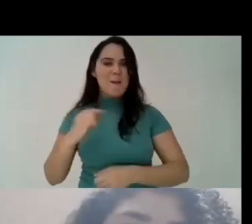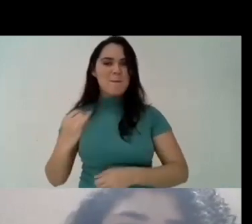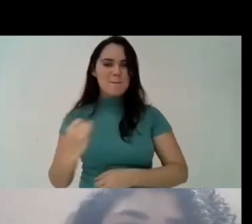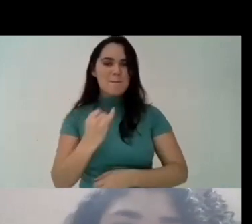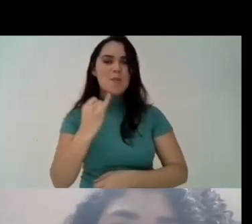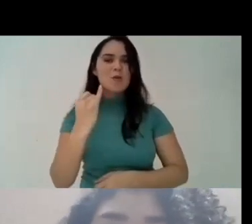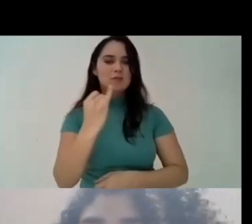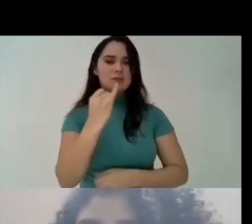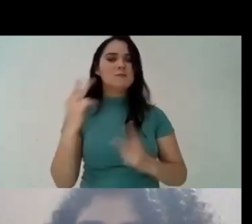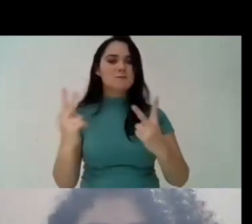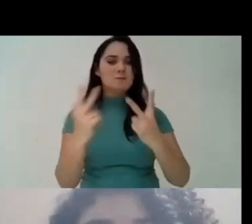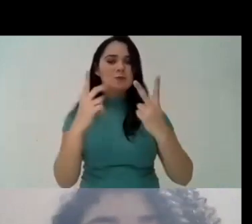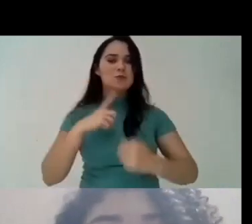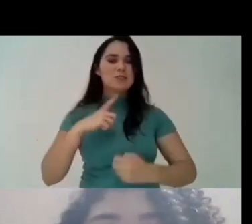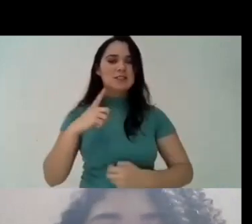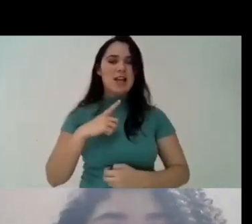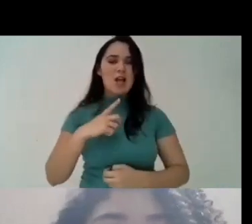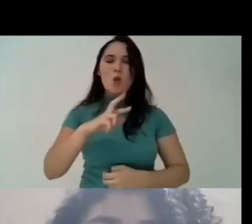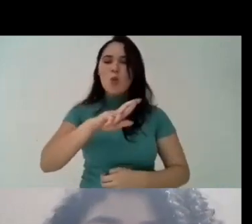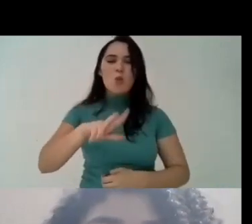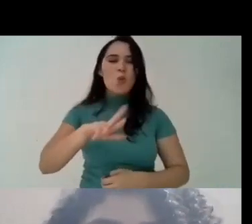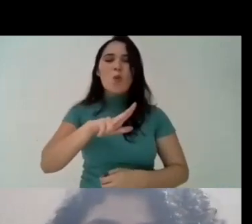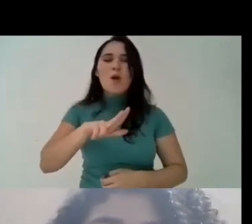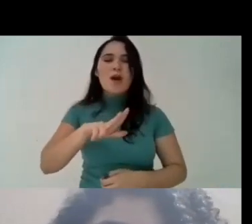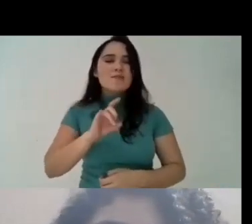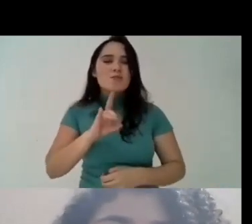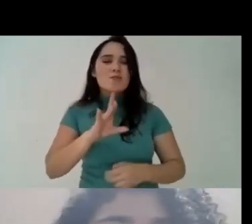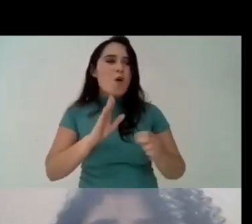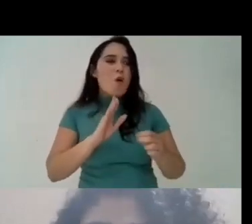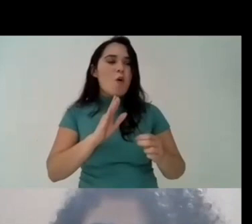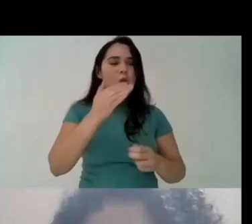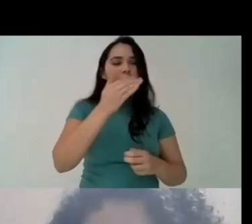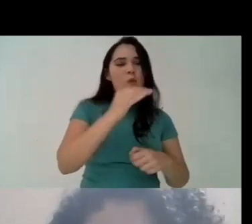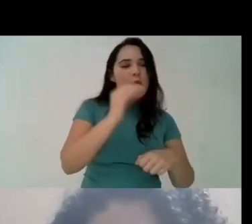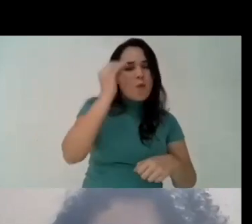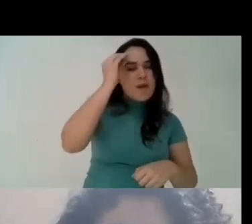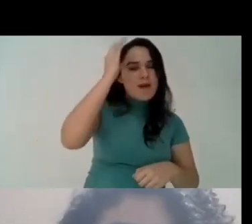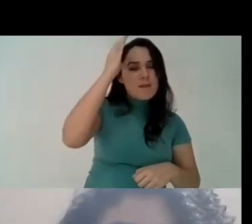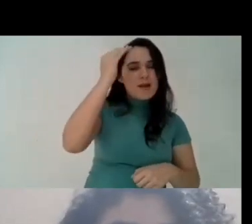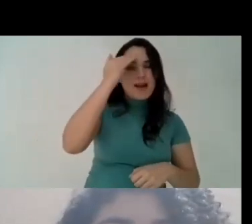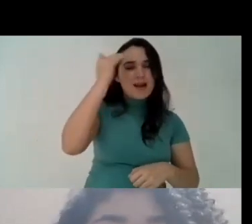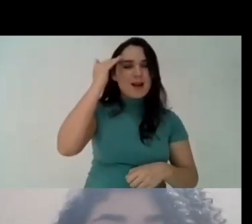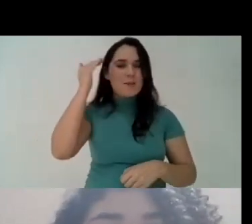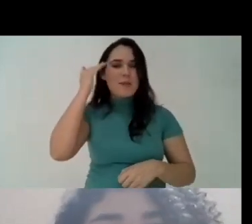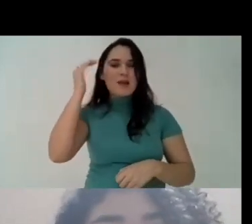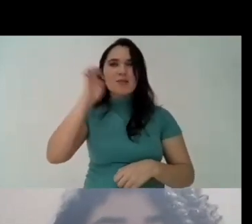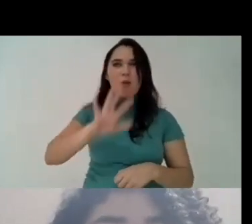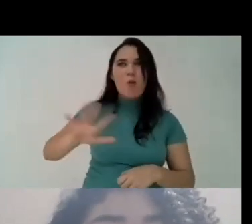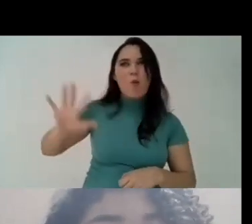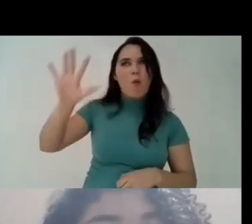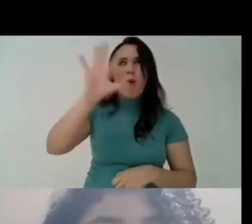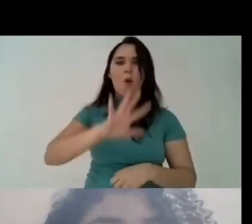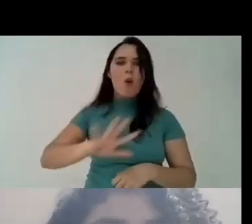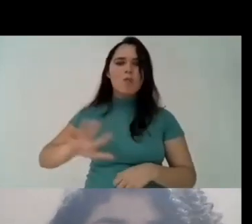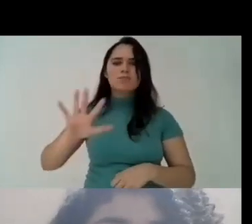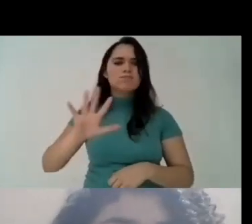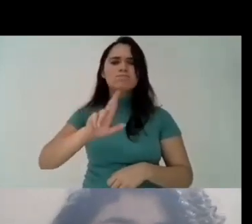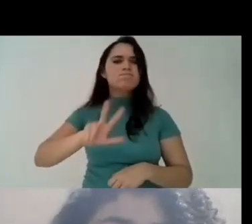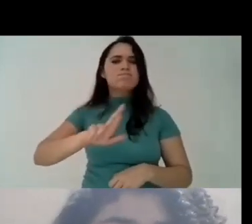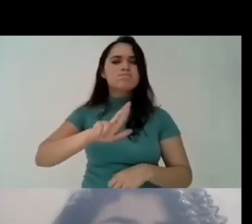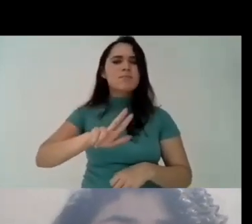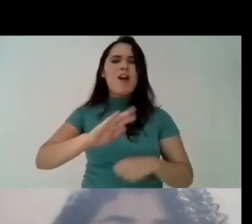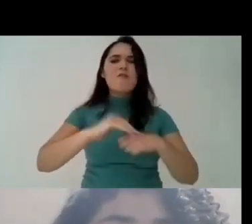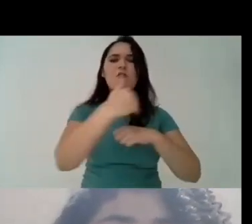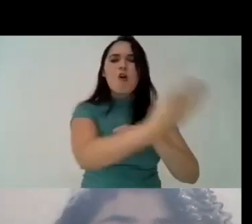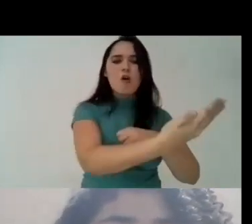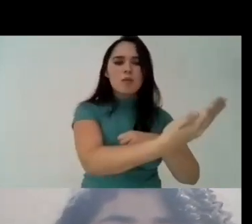and our knowledge is also valid of course is not a uh it's not a knowledge that